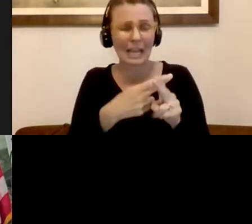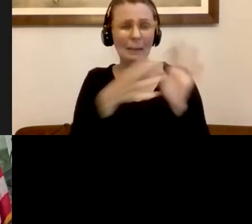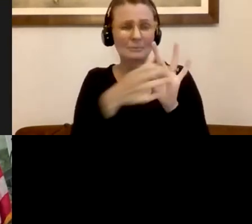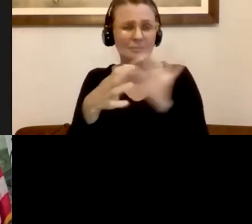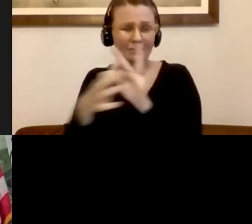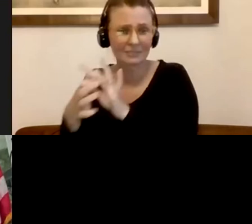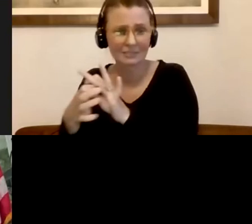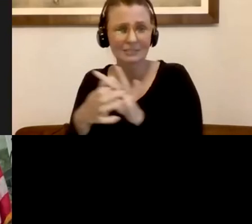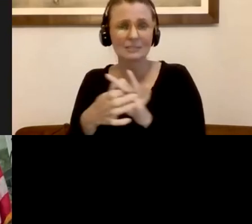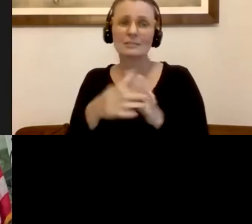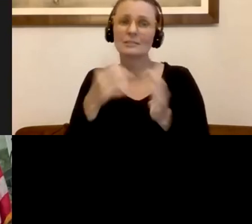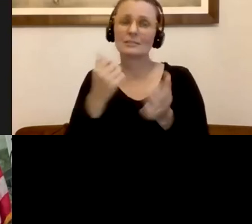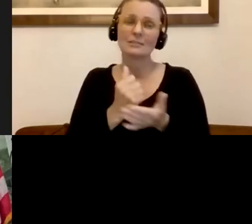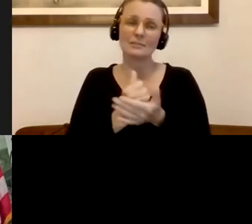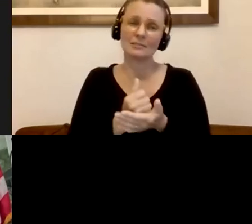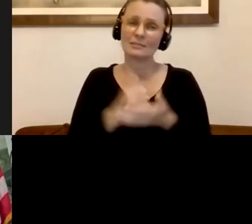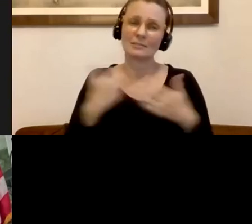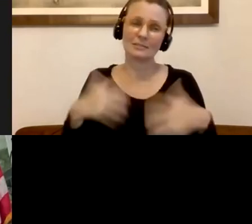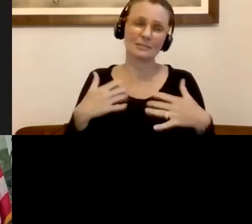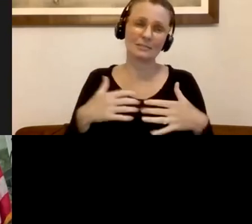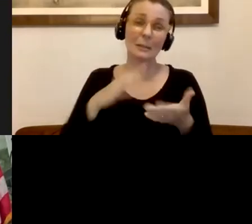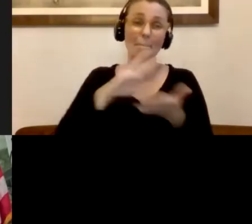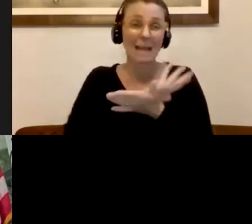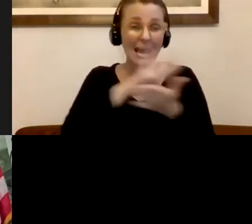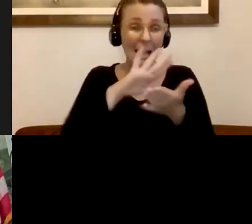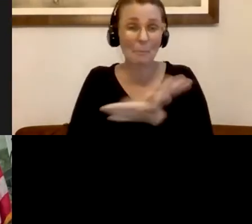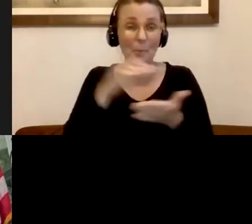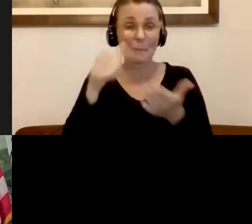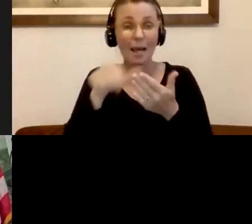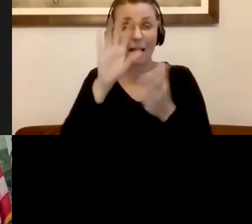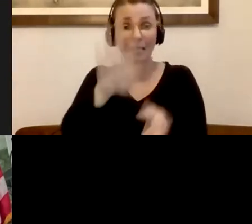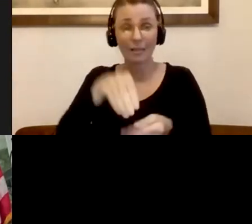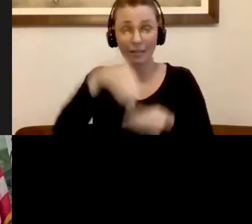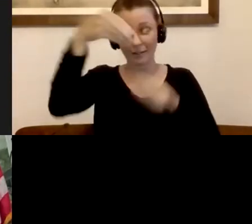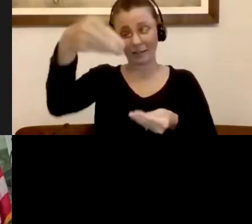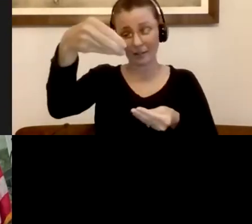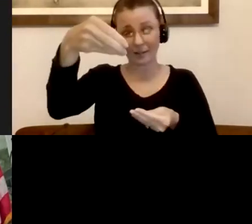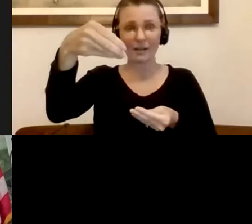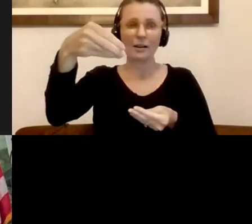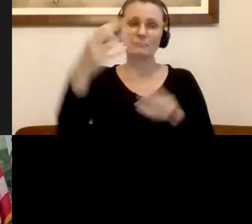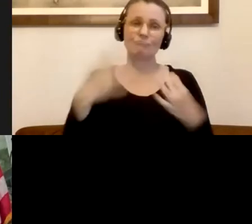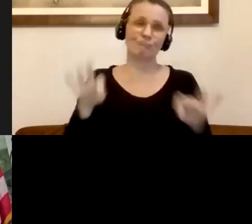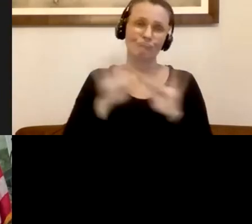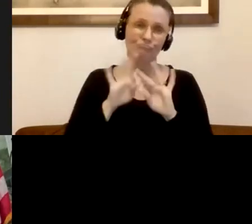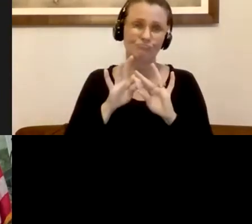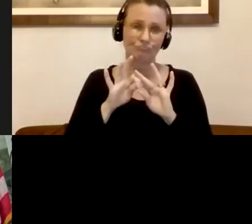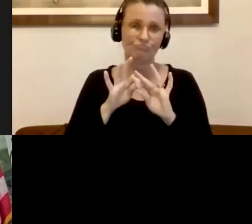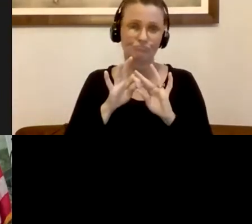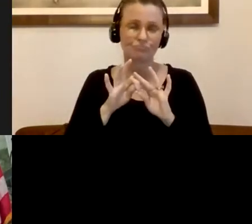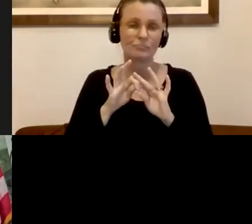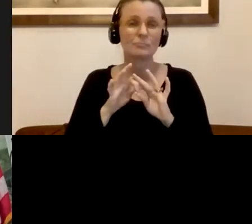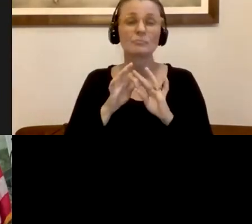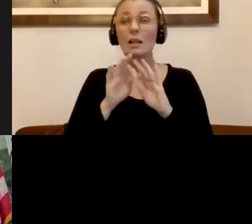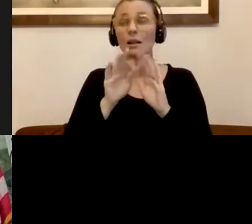mail, um, are, you know, really important. I'm so glad to hear about the card writing